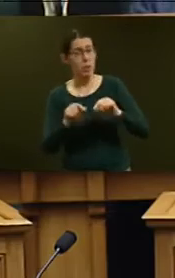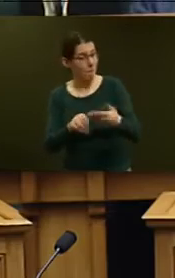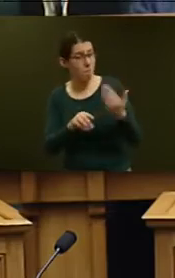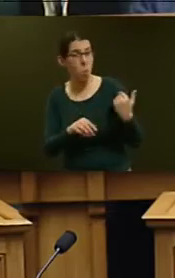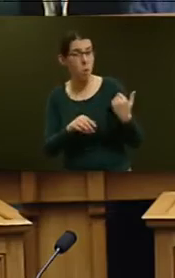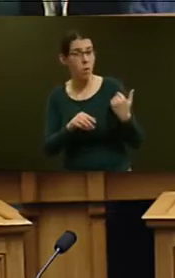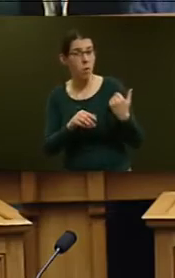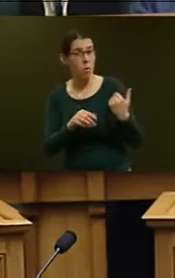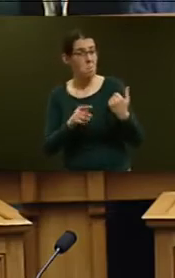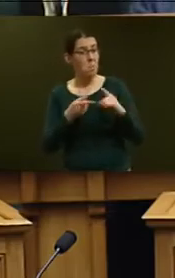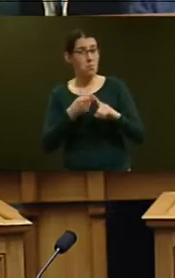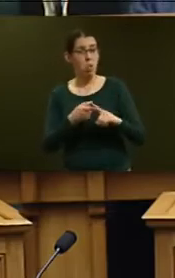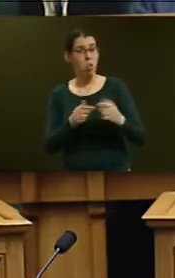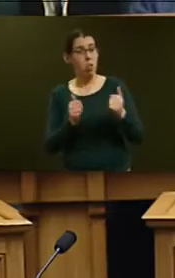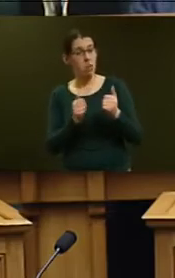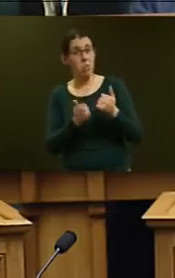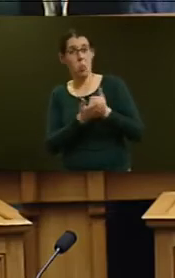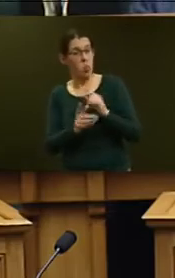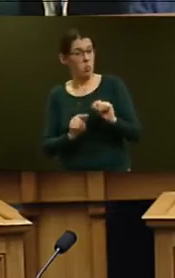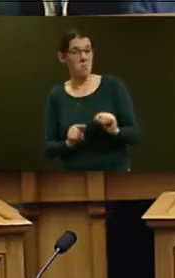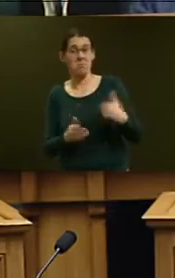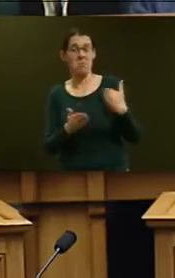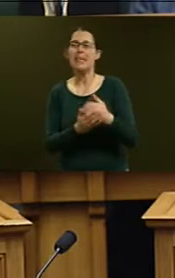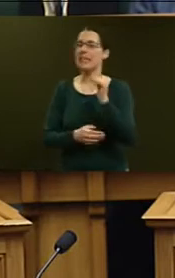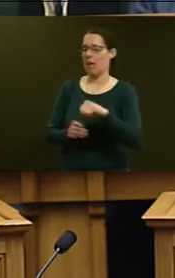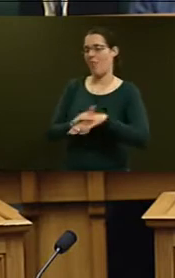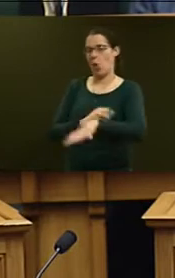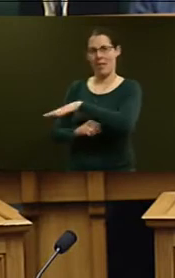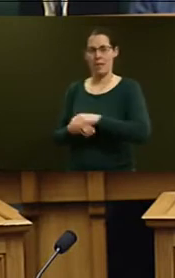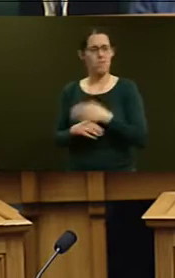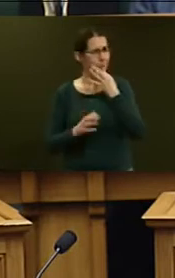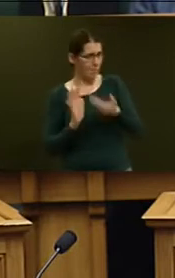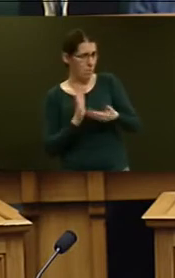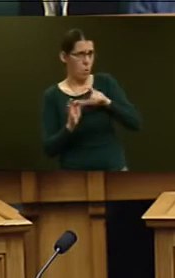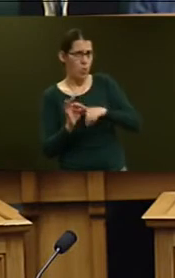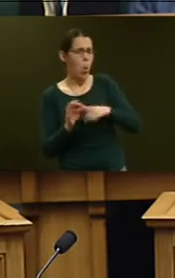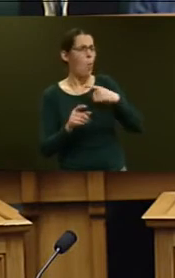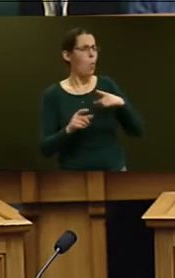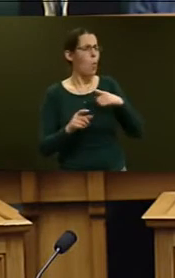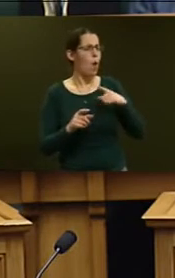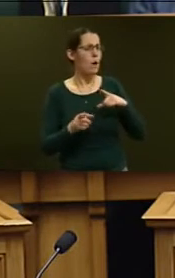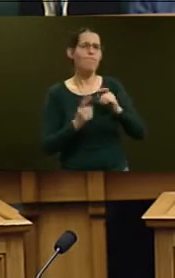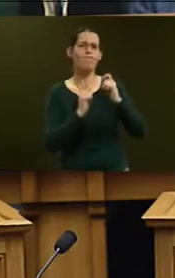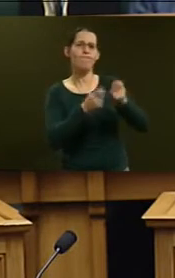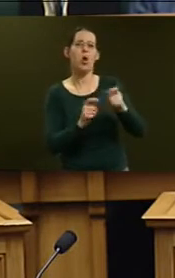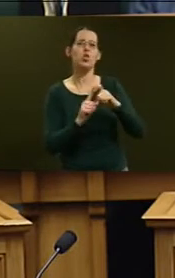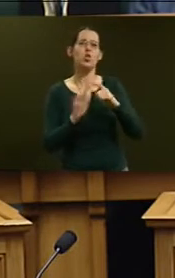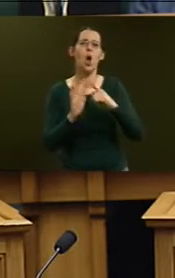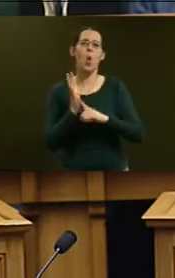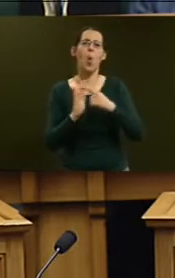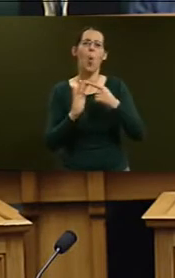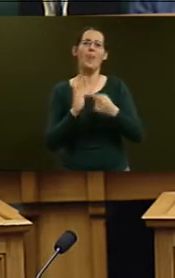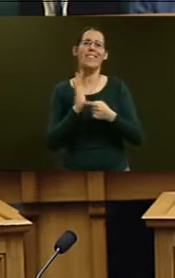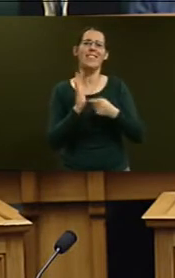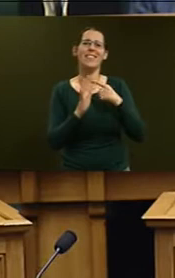Why did the Ministry proceed with commissioning Deloitte as independent reviewers when OIA documents show the first